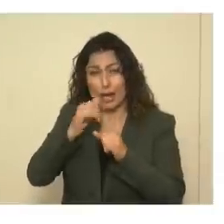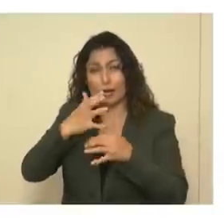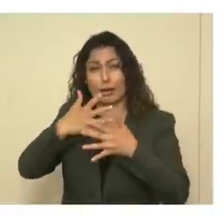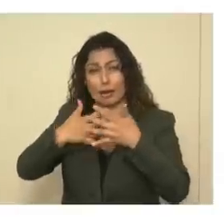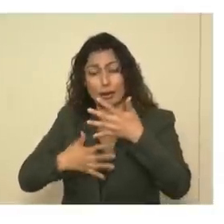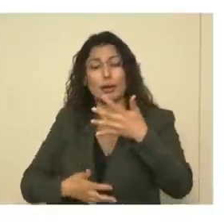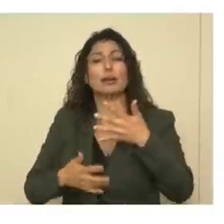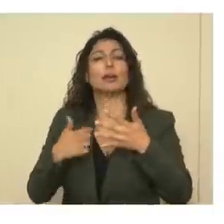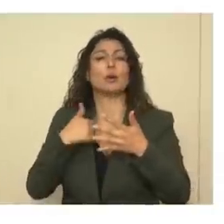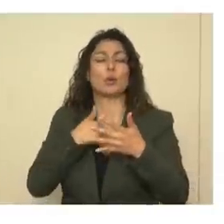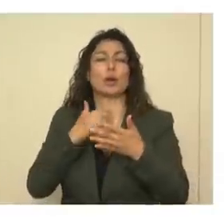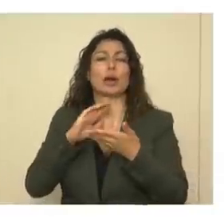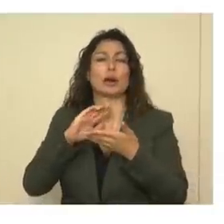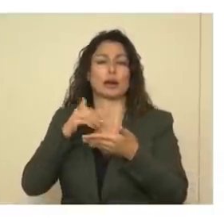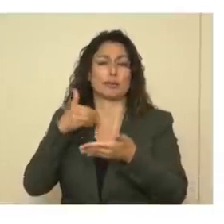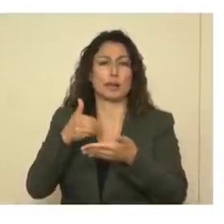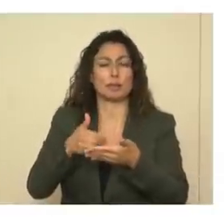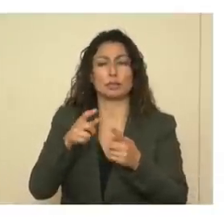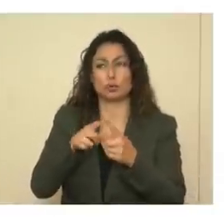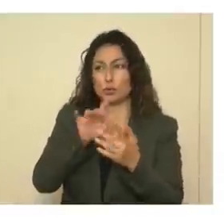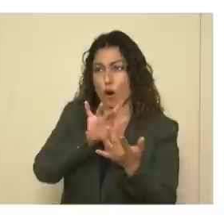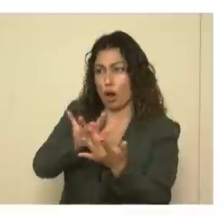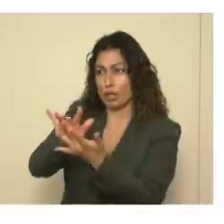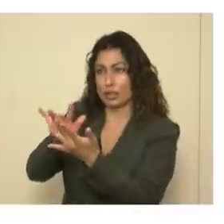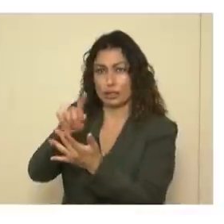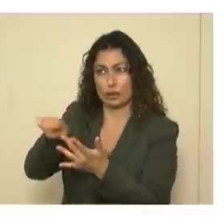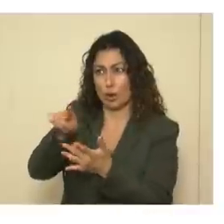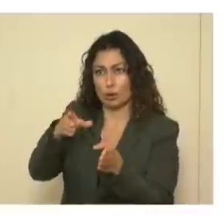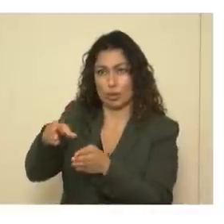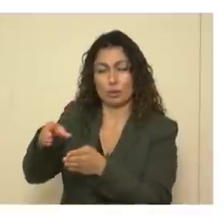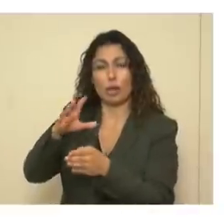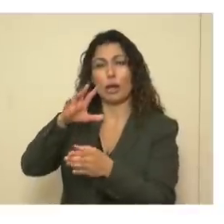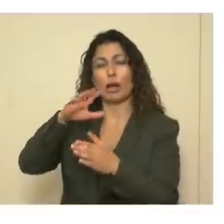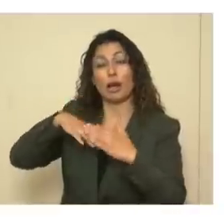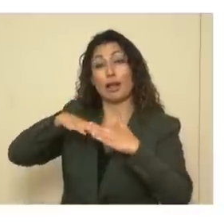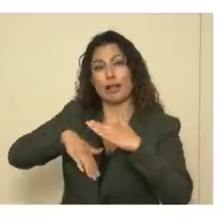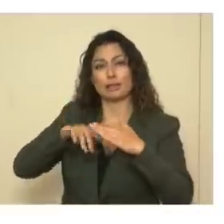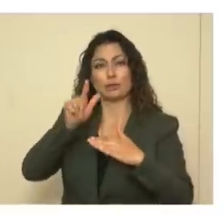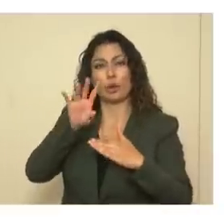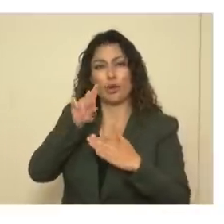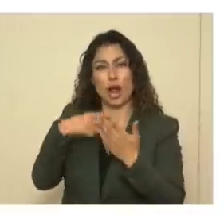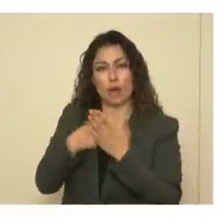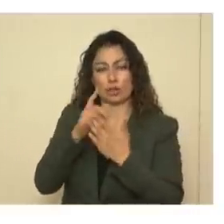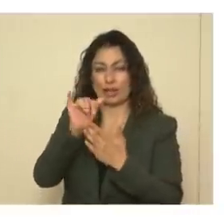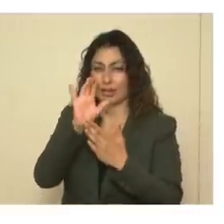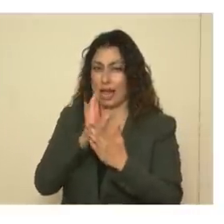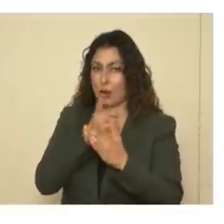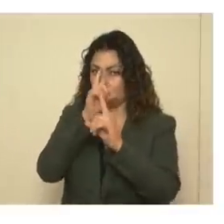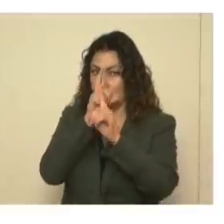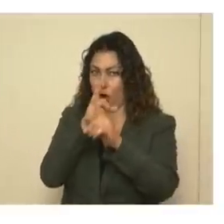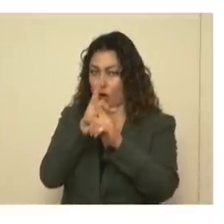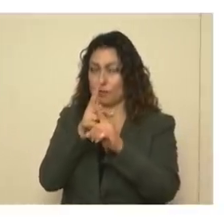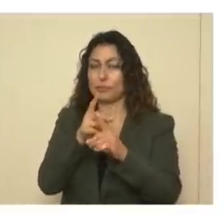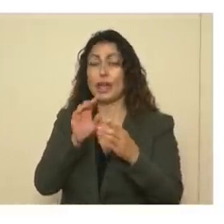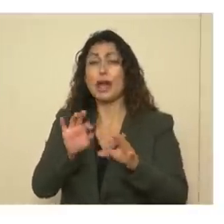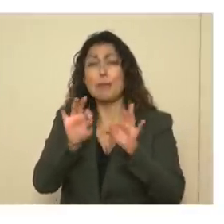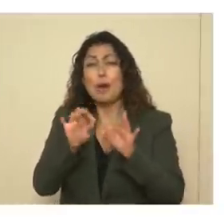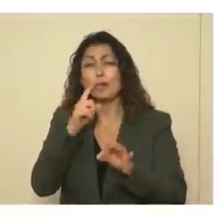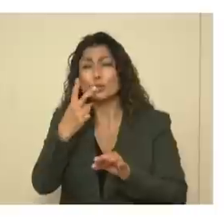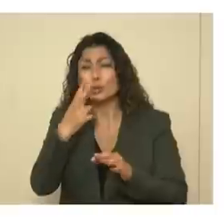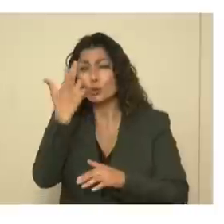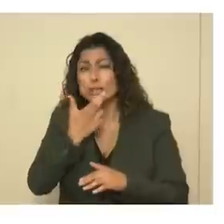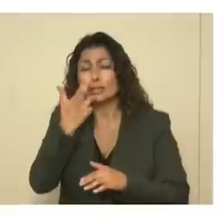close to contacting our cases within our 24-hour target. This is important for two reasons. Number one is